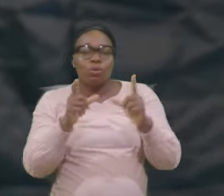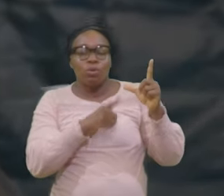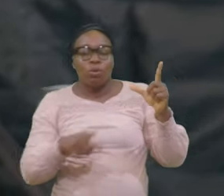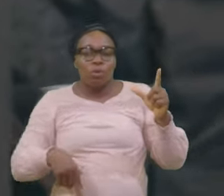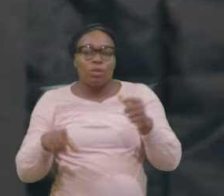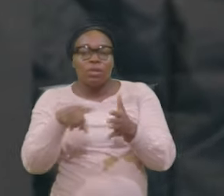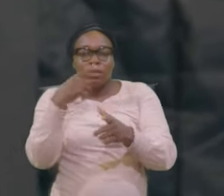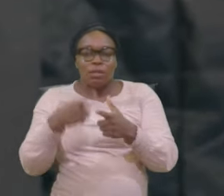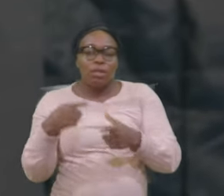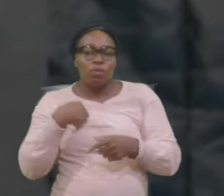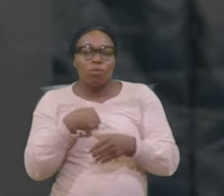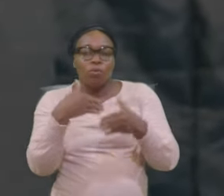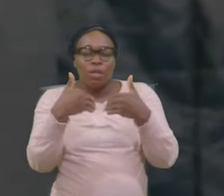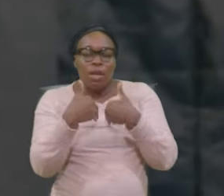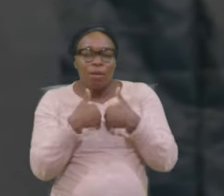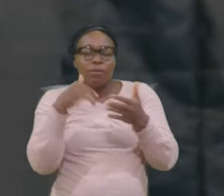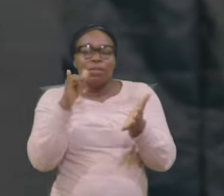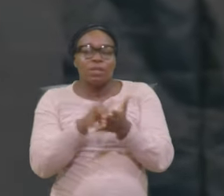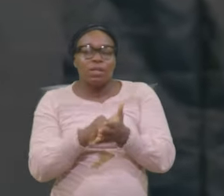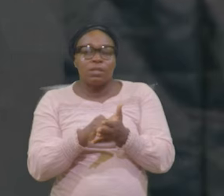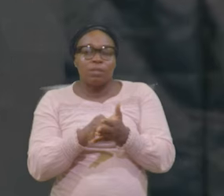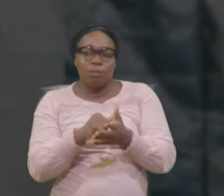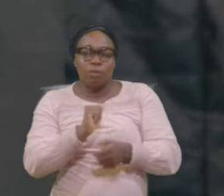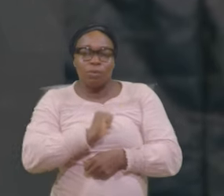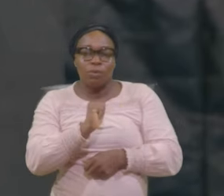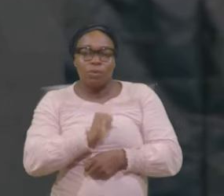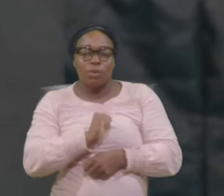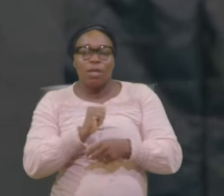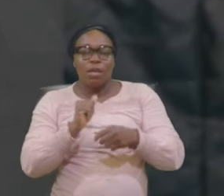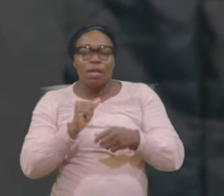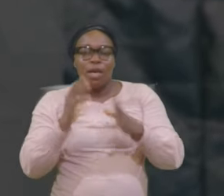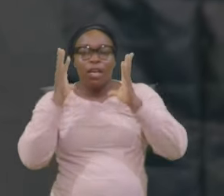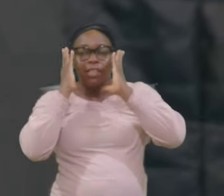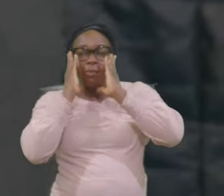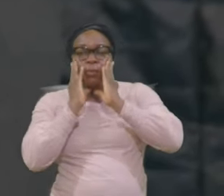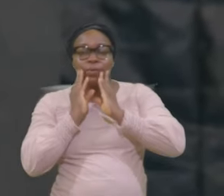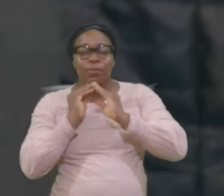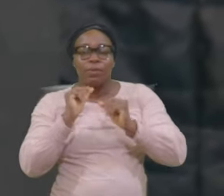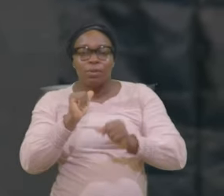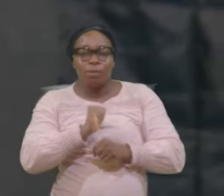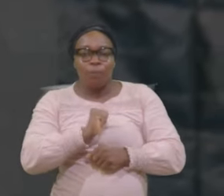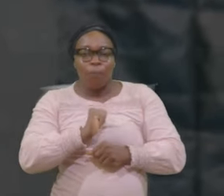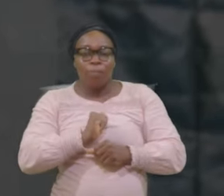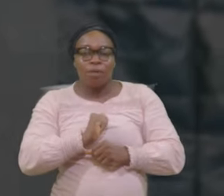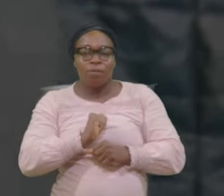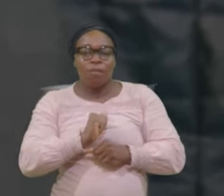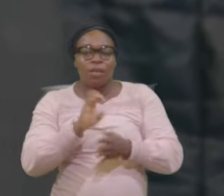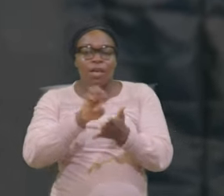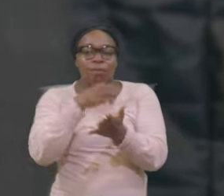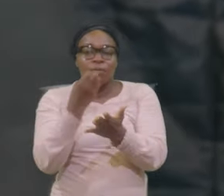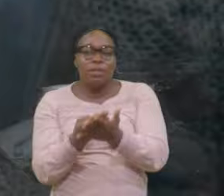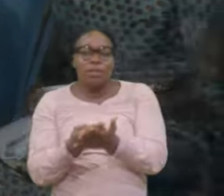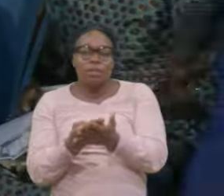That Personal Experience Personal Evidence And